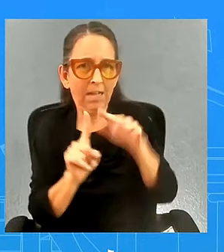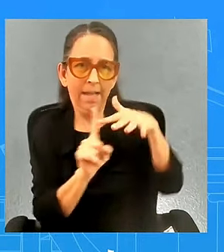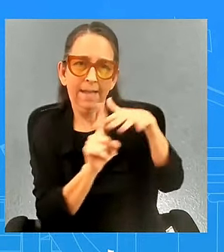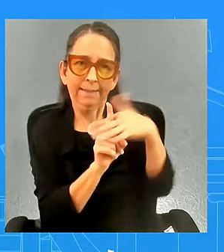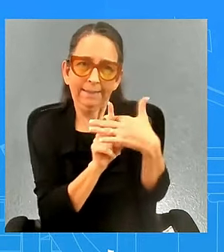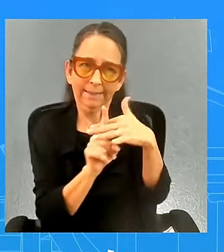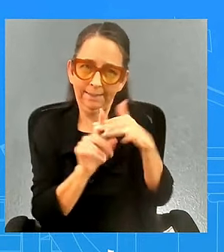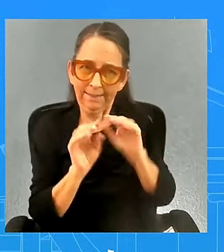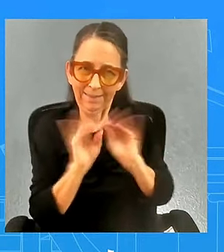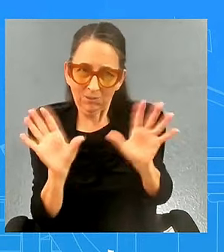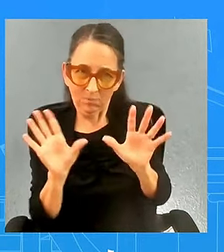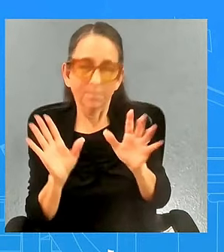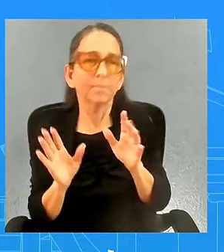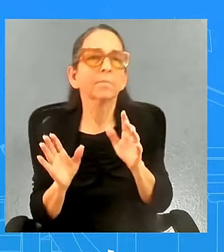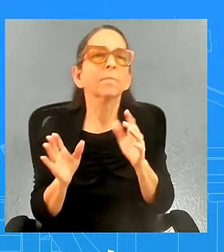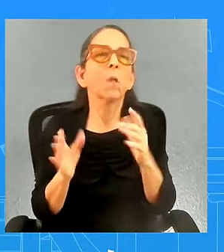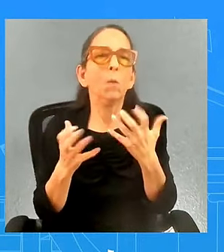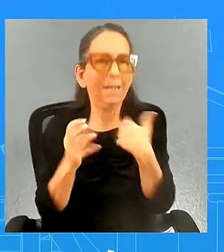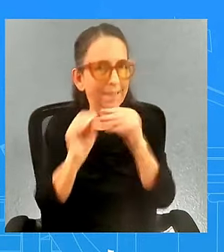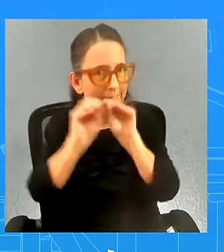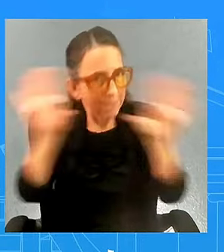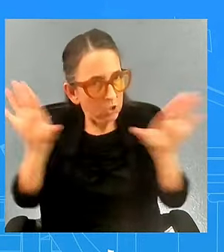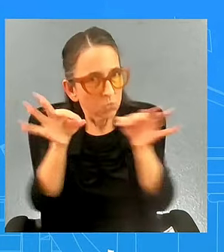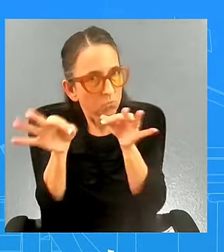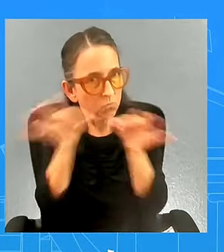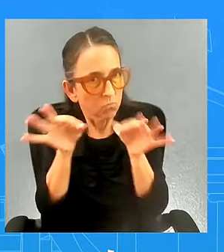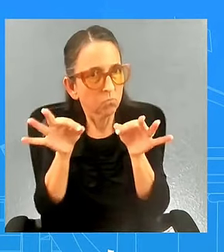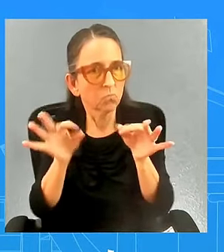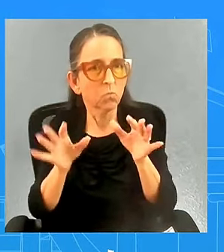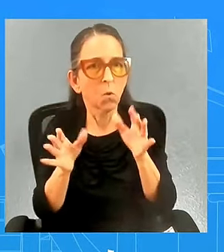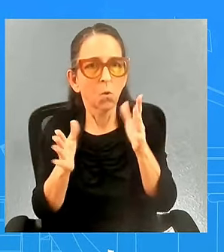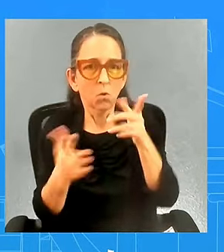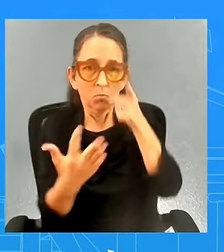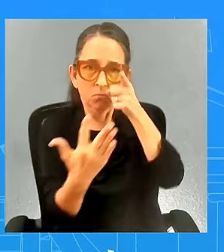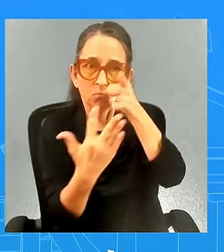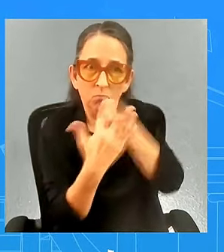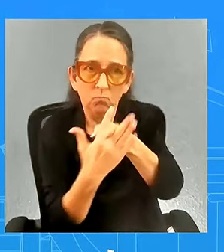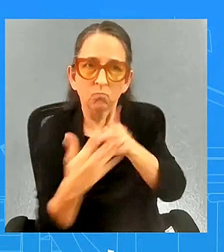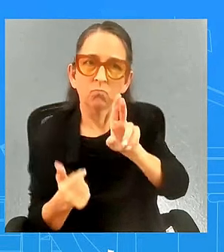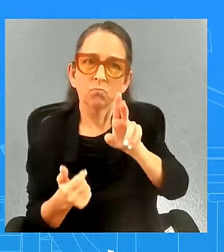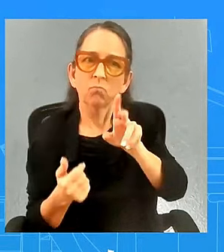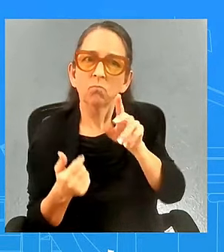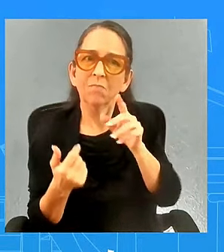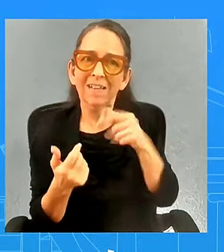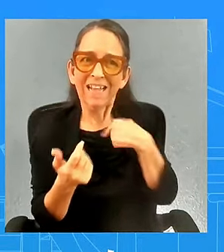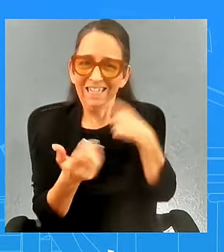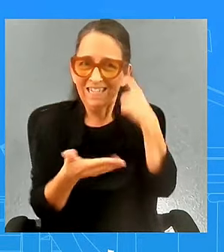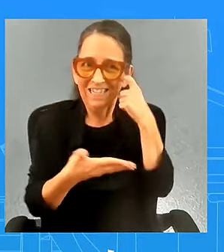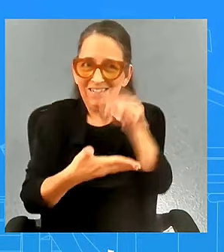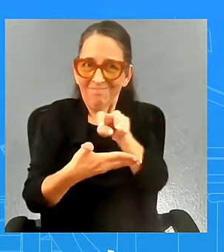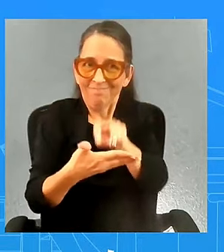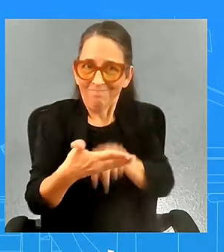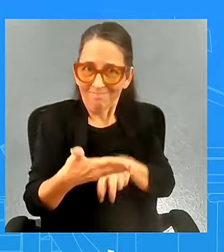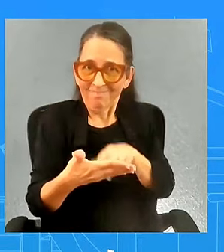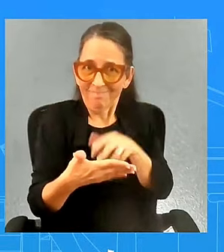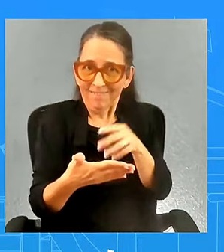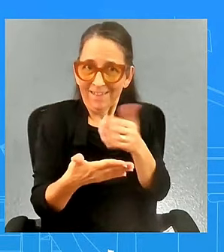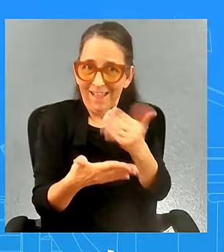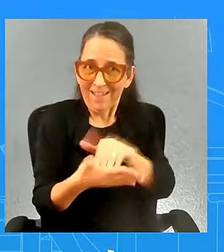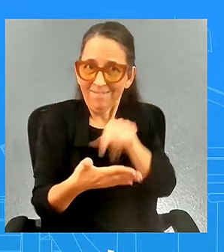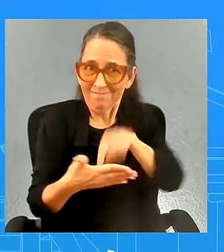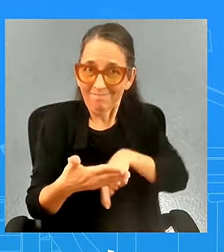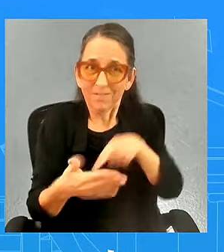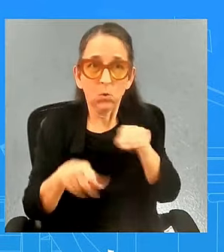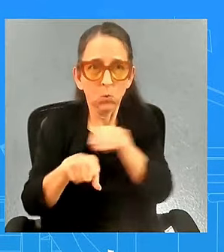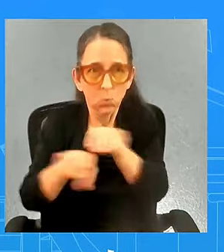trying to say um and i just read that out once over you all have the um have